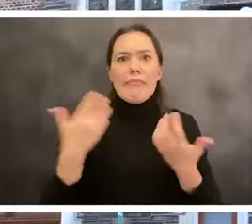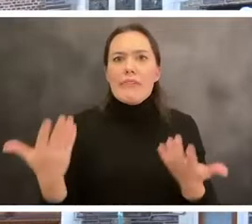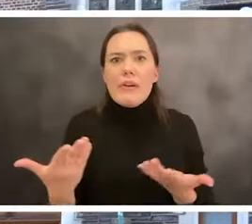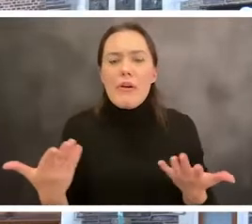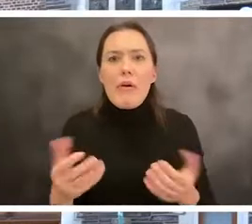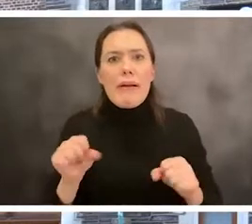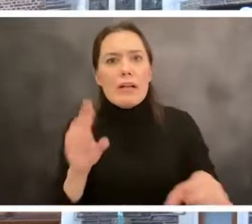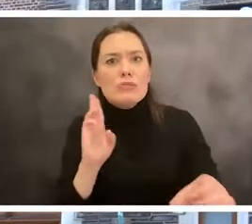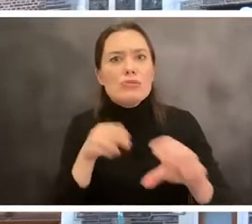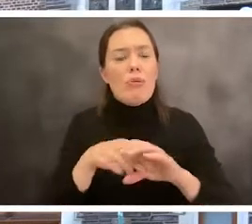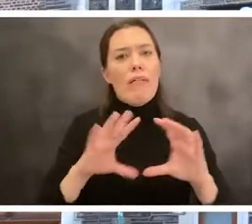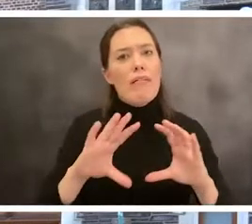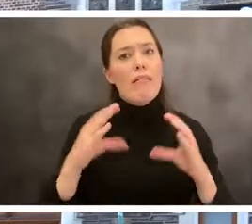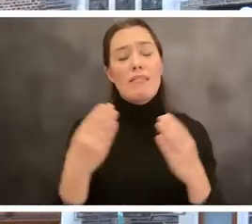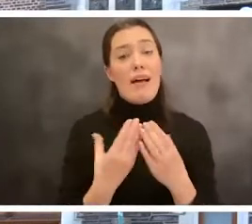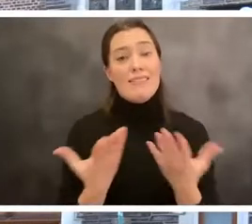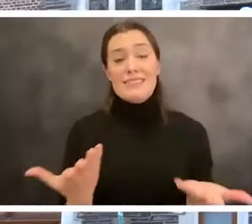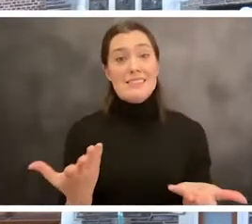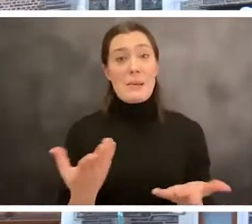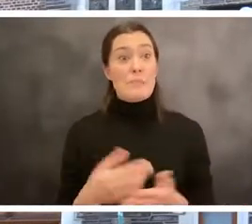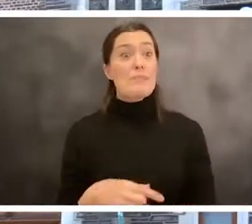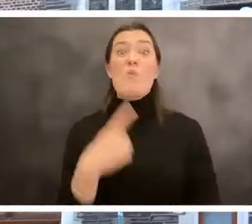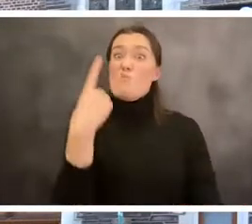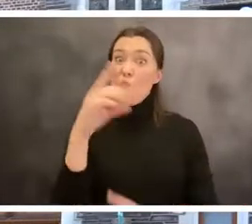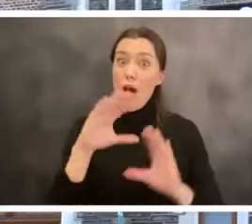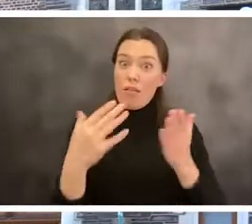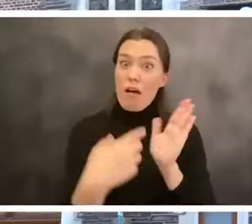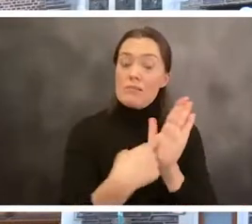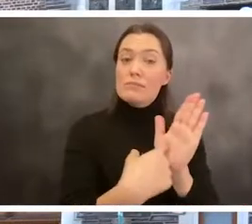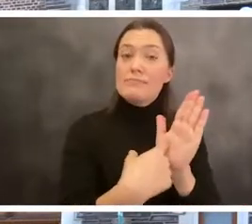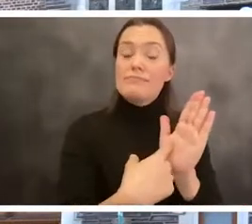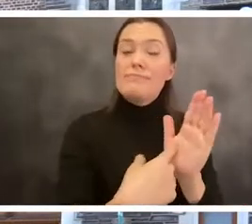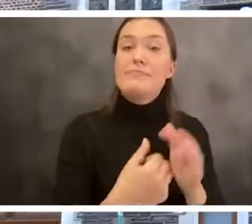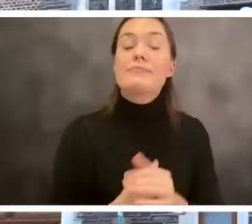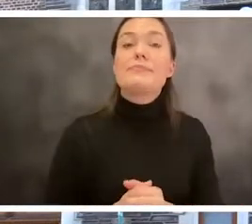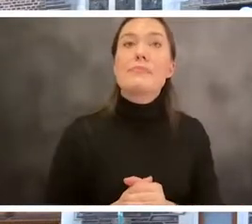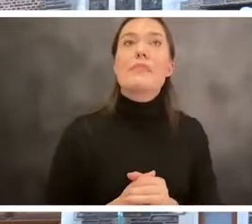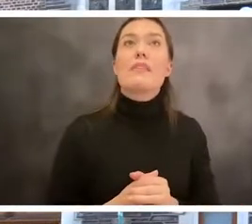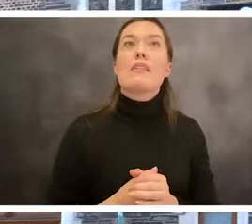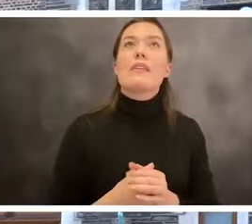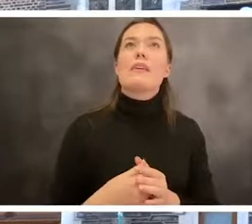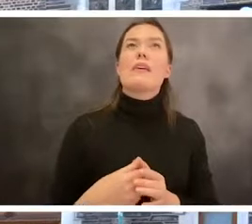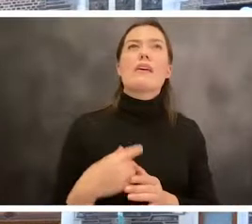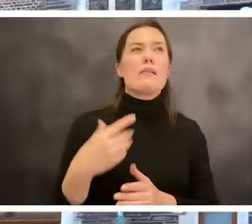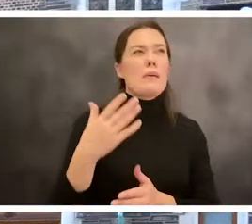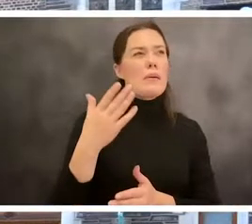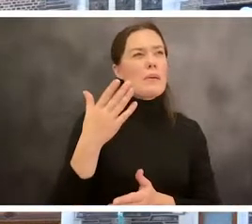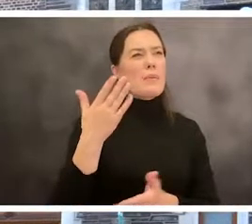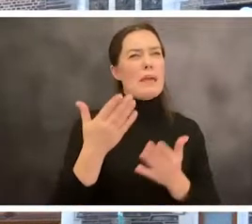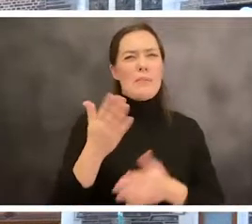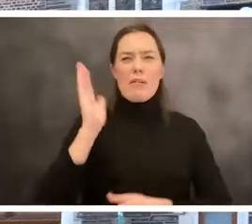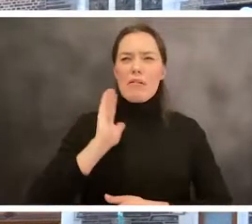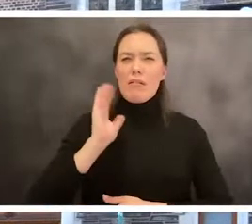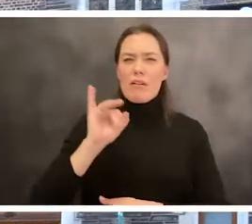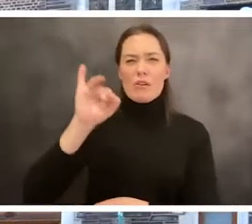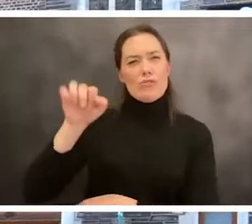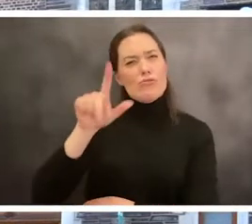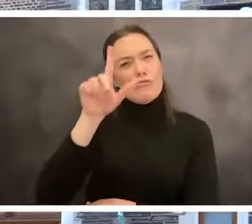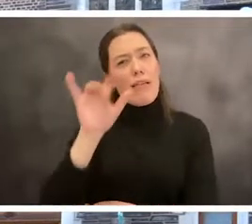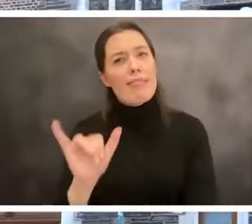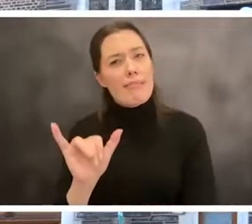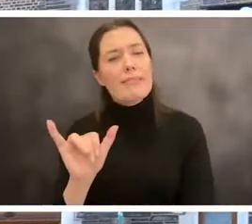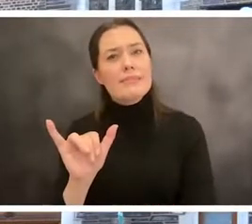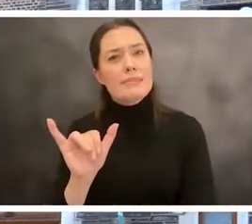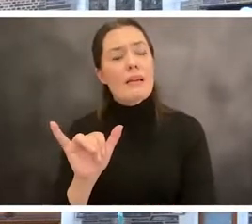are joining, um, our talk. One of the classes we had in, in, um, I guess it was in July, maybe,